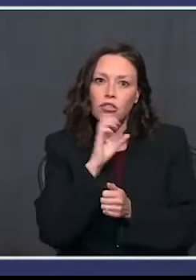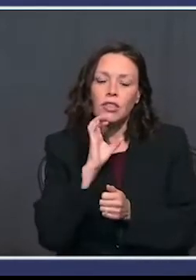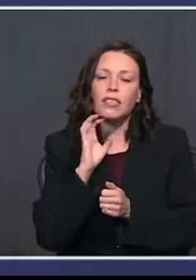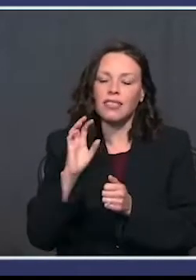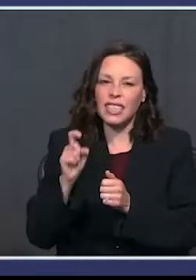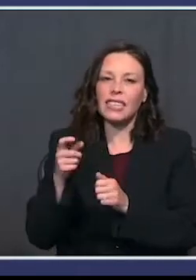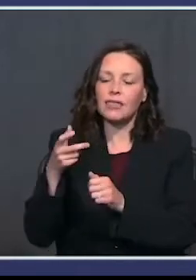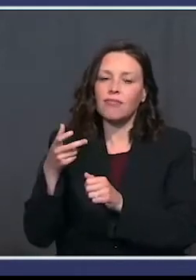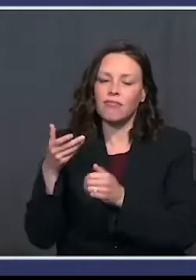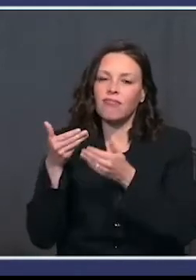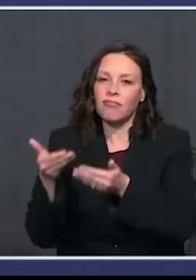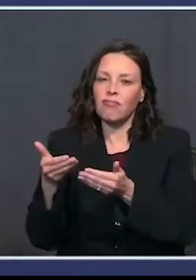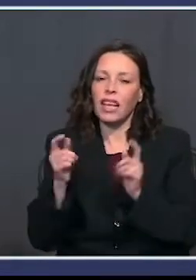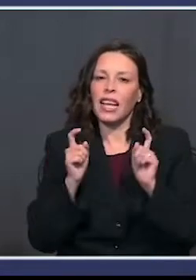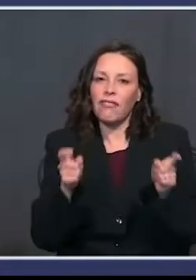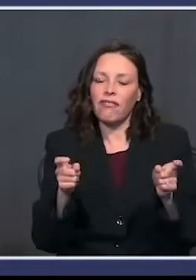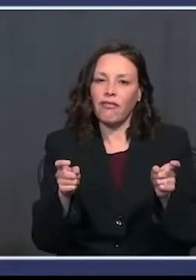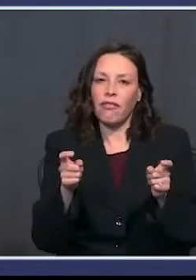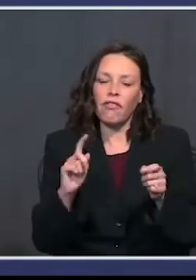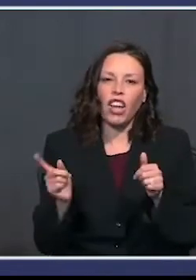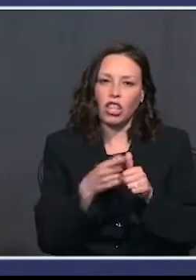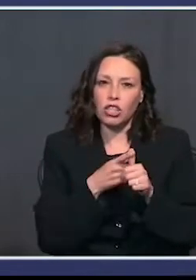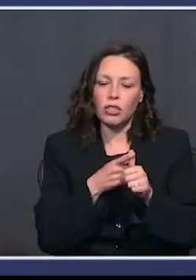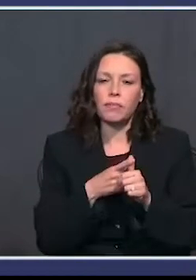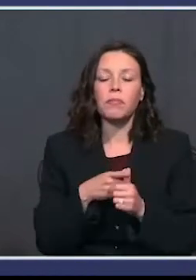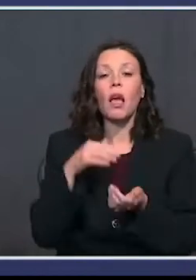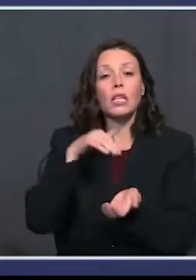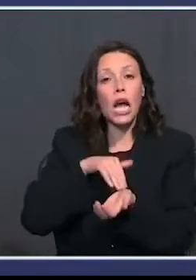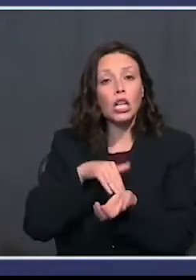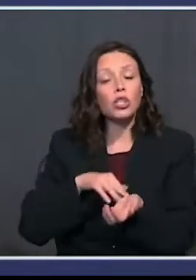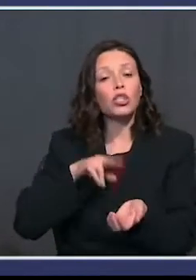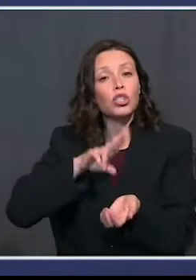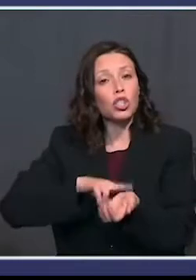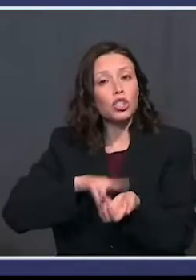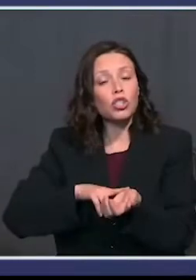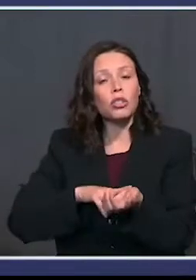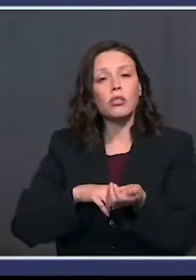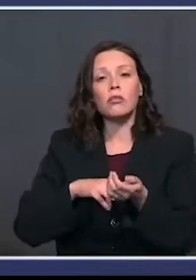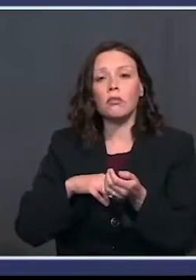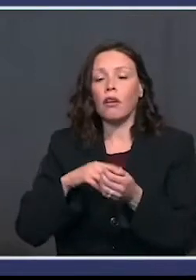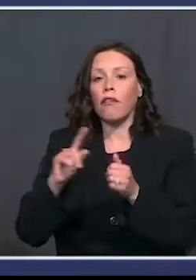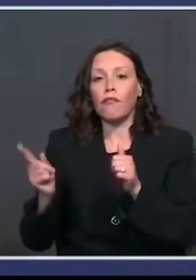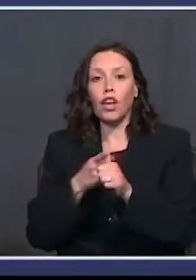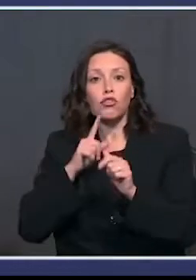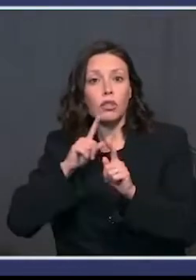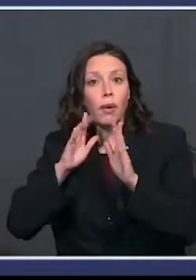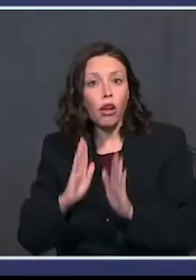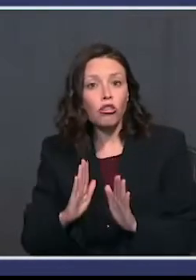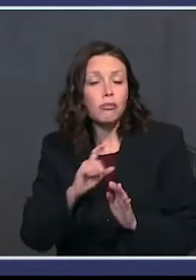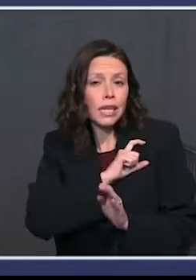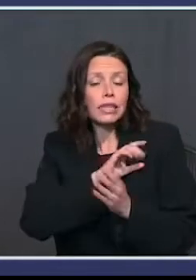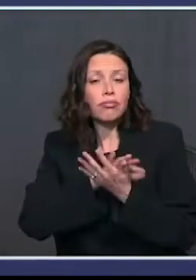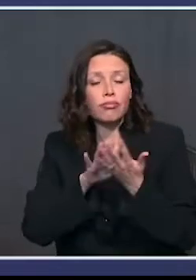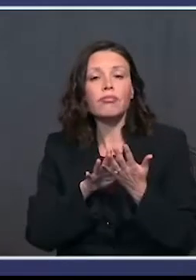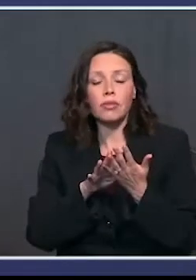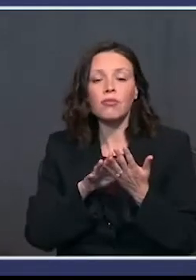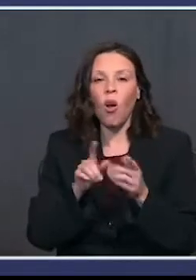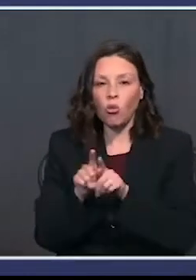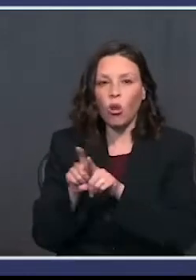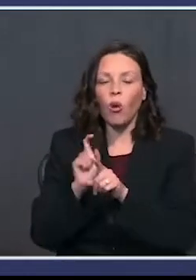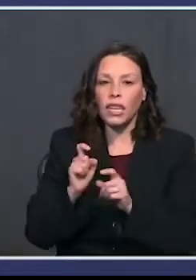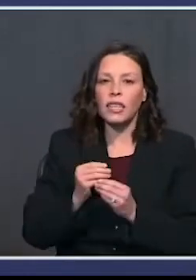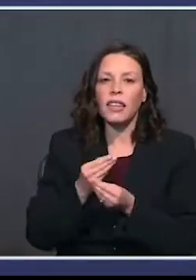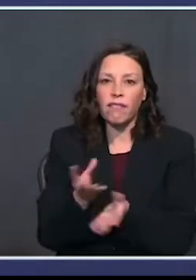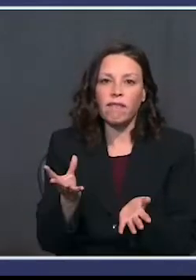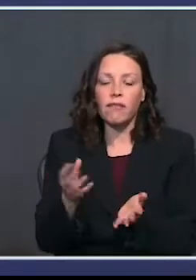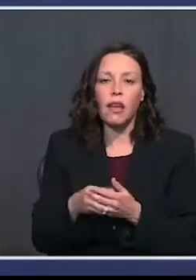that. I think they have to go together and doctors, nurses, first responders, et cetera. This will quickly and